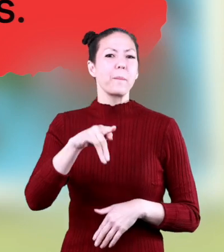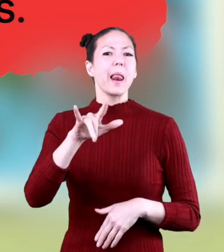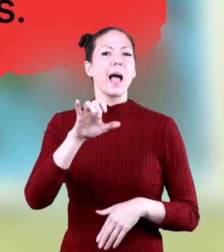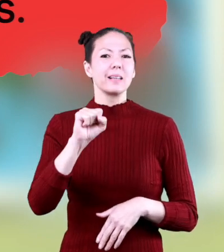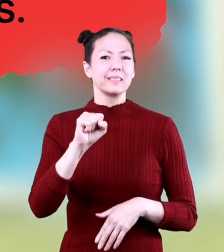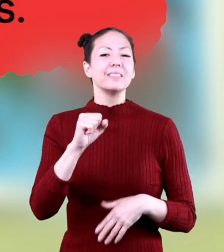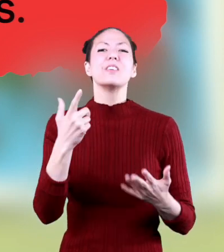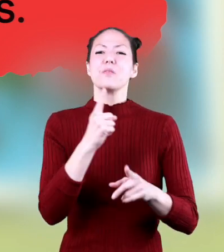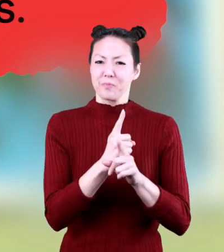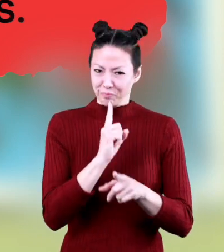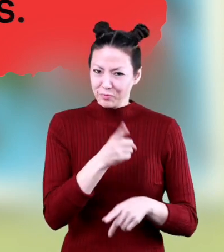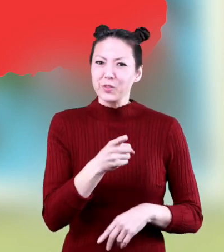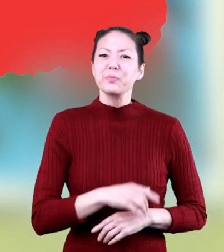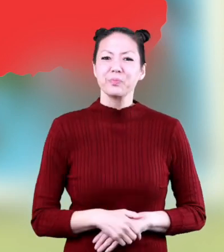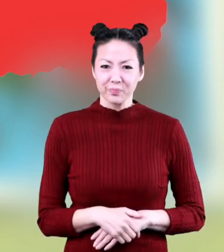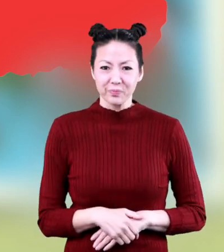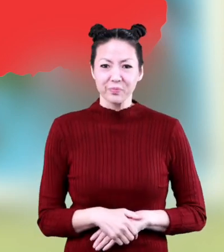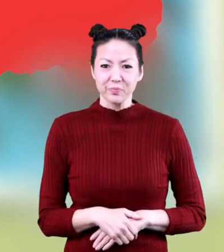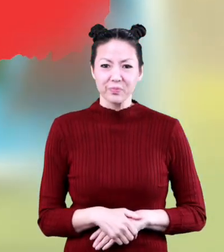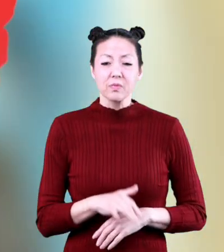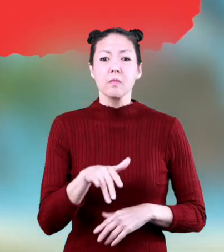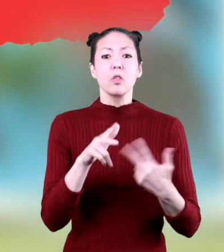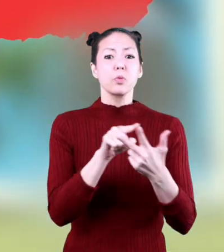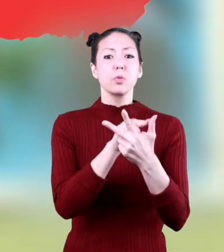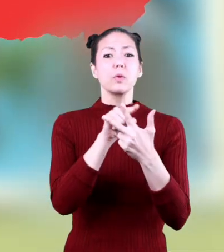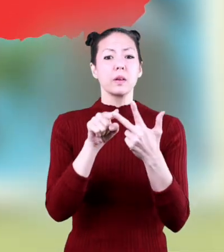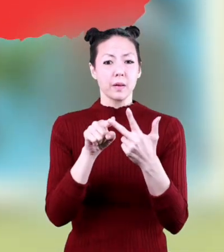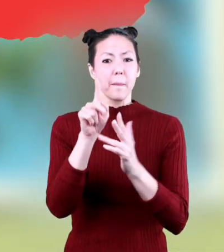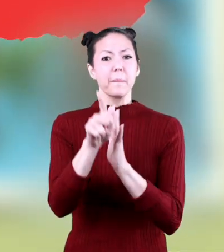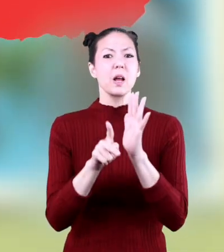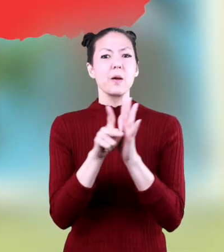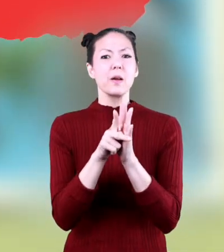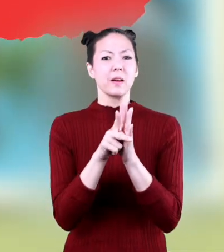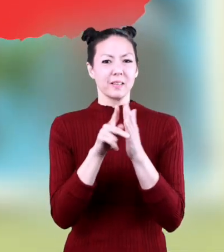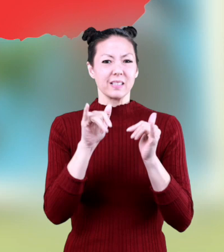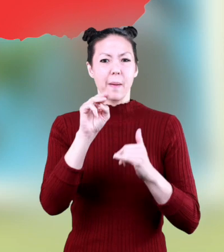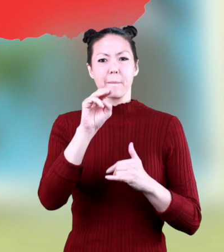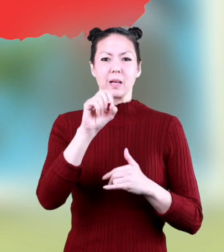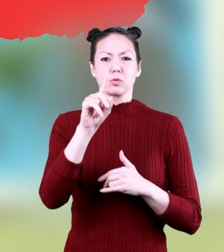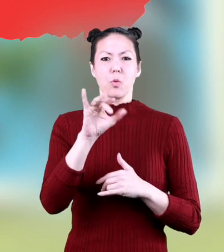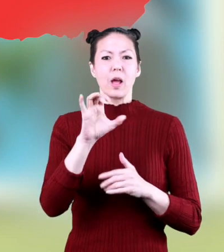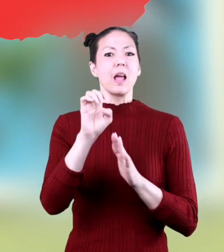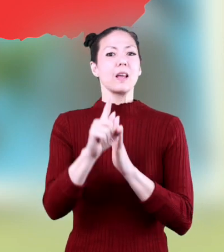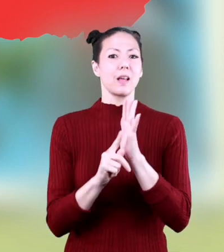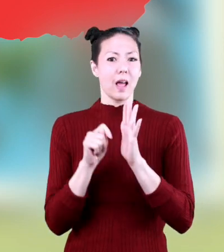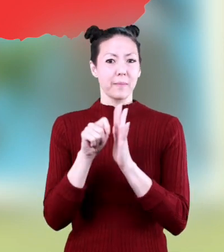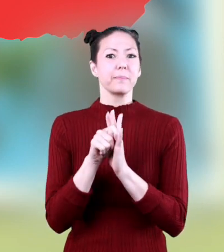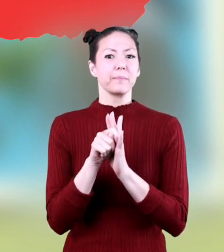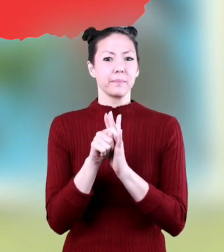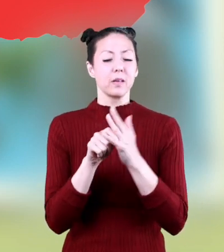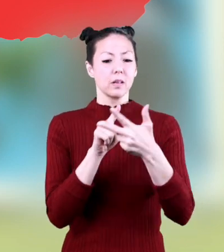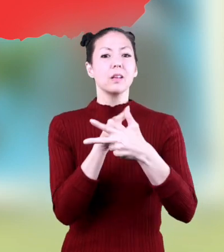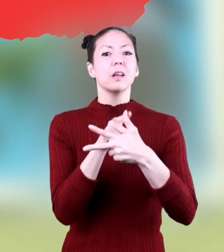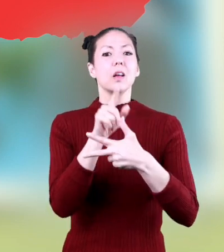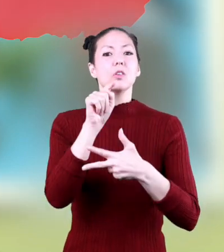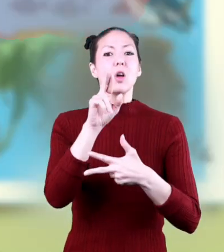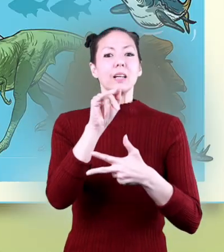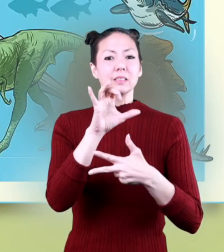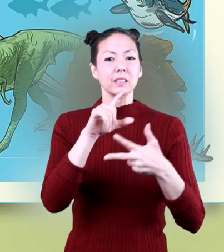reptiles true name one of the three periods in the mesozoic era